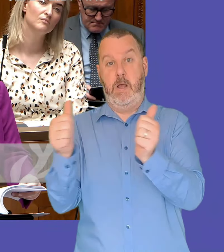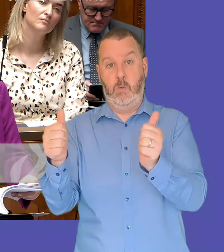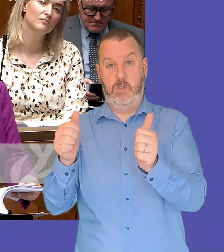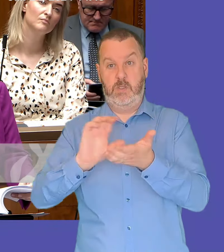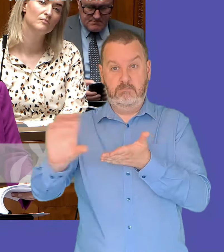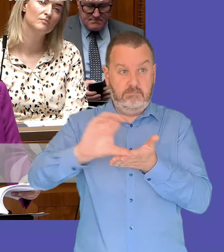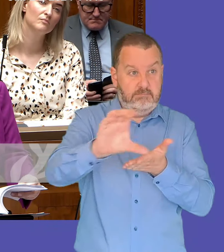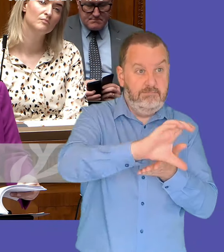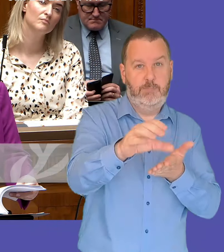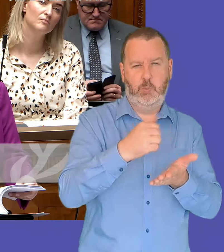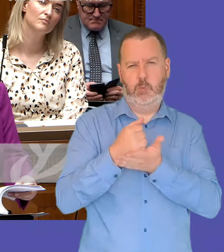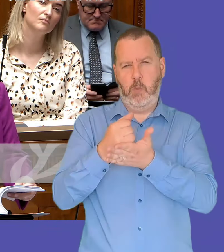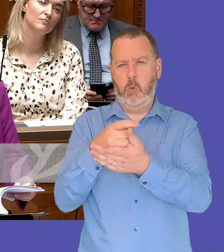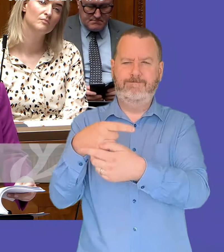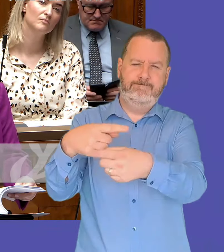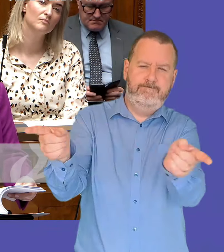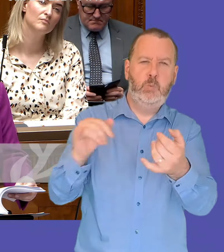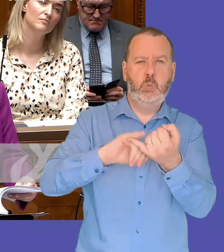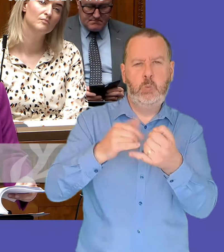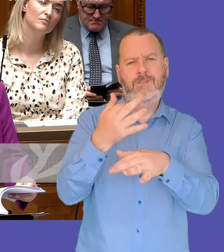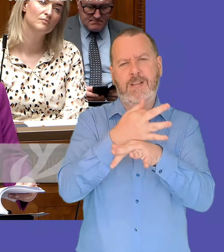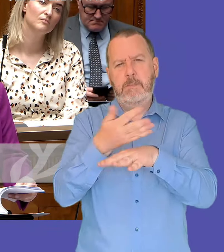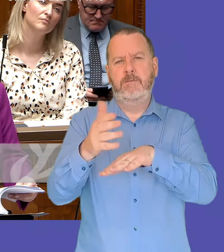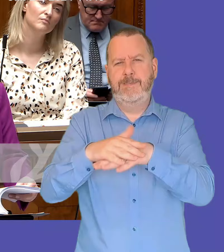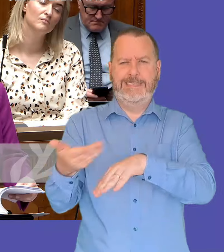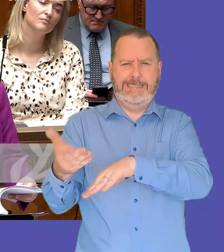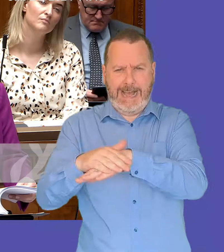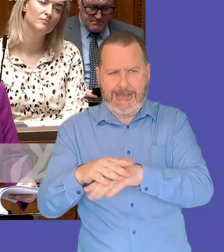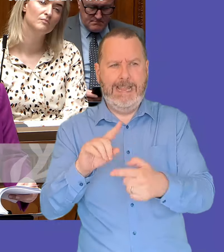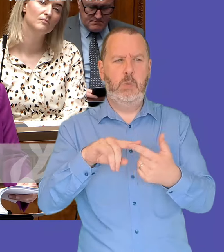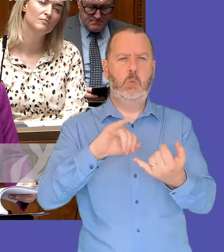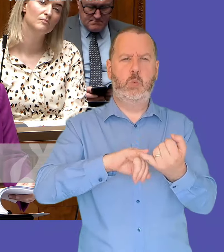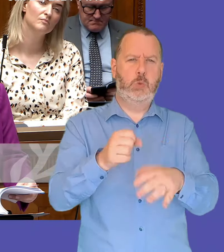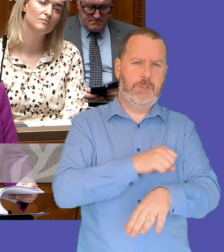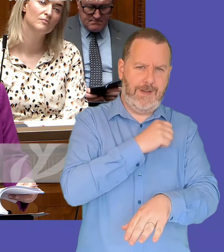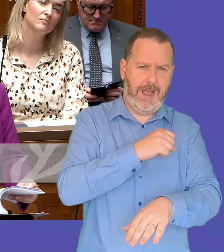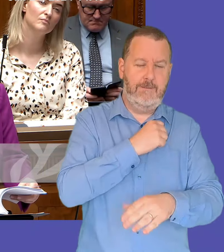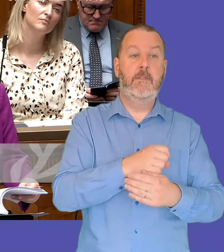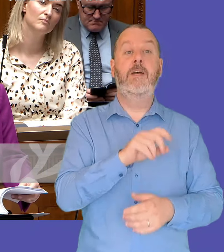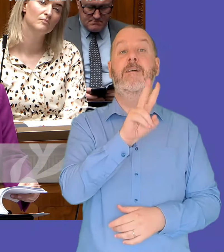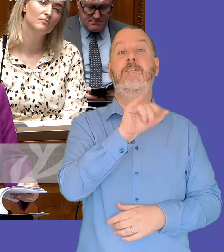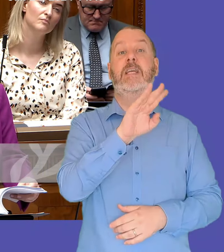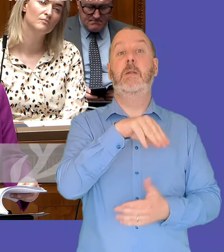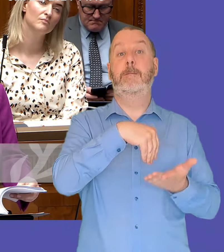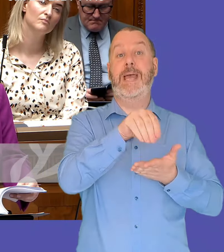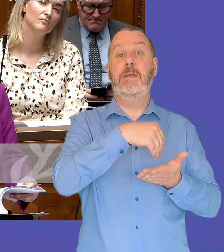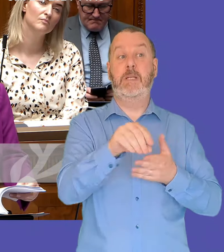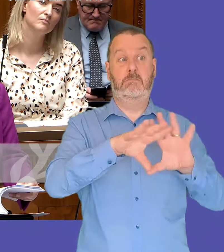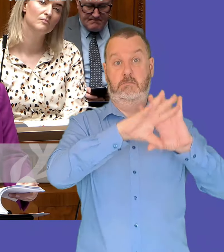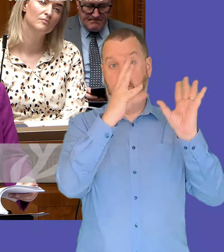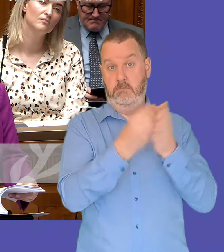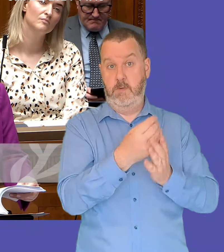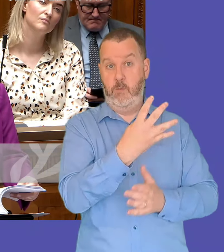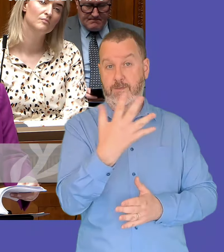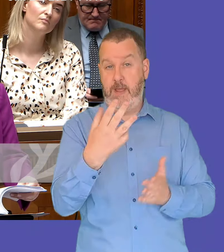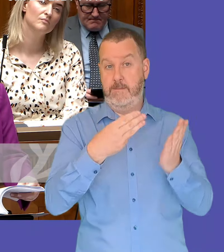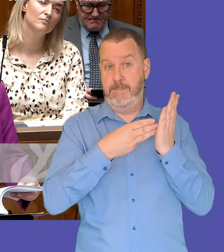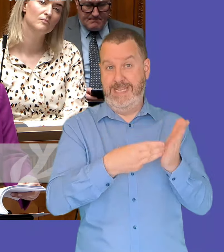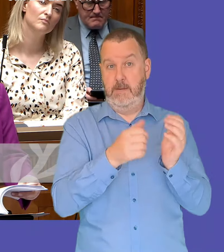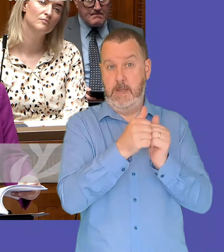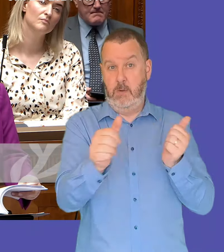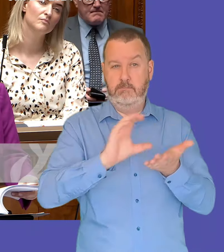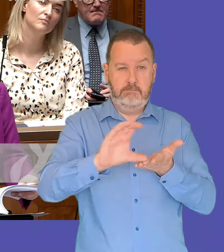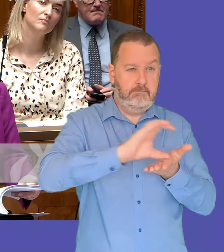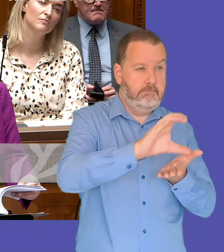victims and survivors and in terms of the victim's payment over 45 million has been paid since the scheme